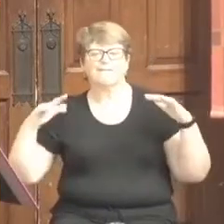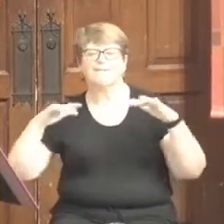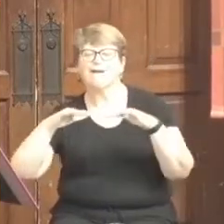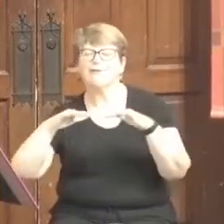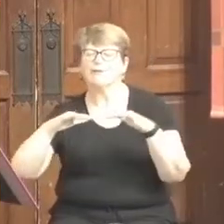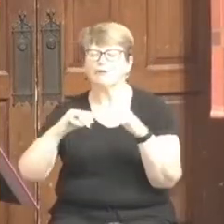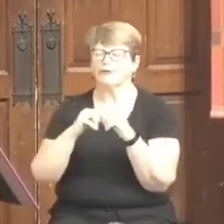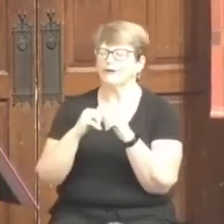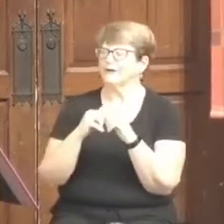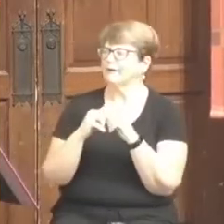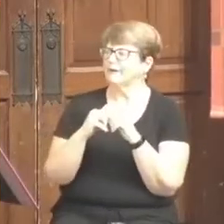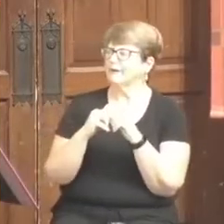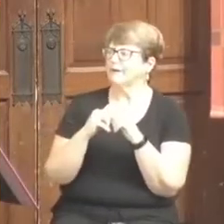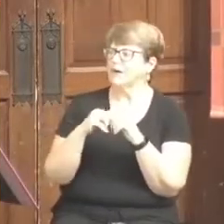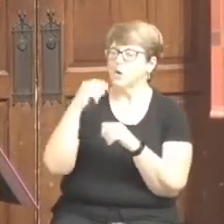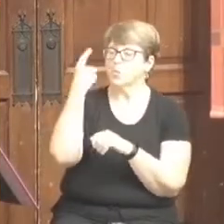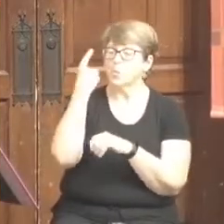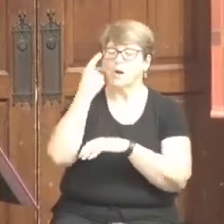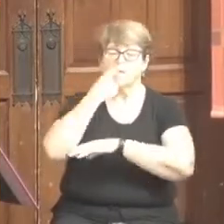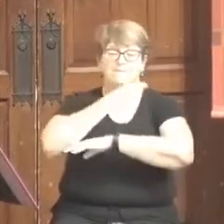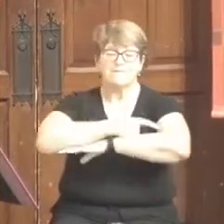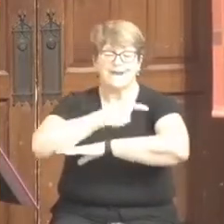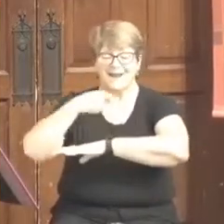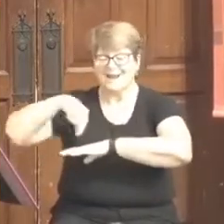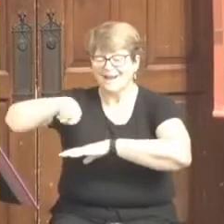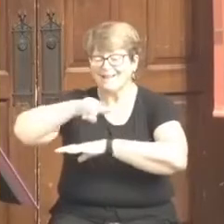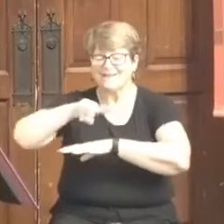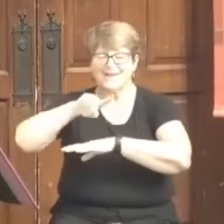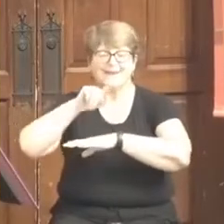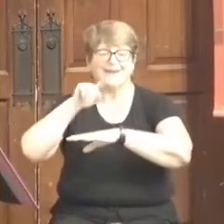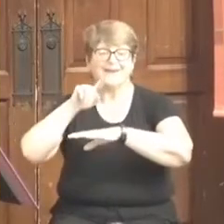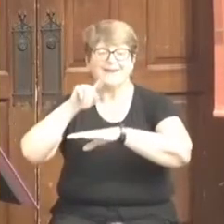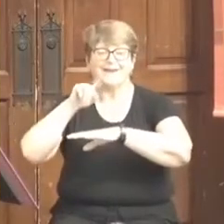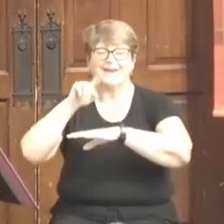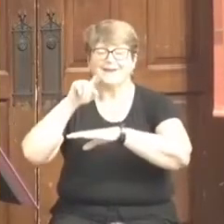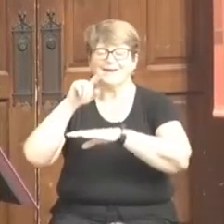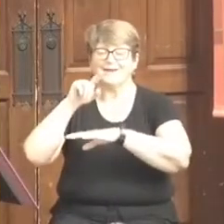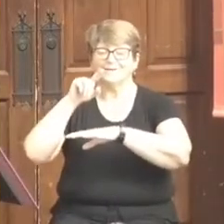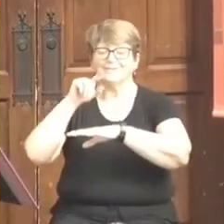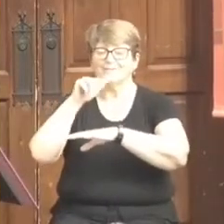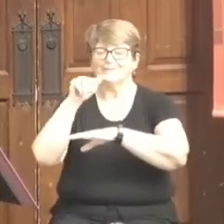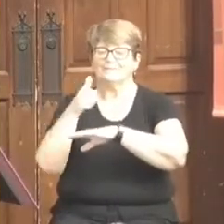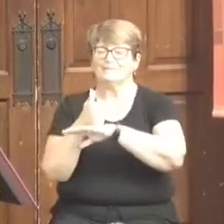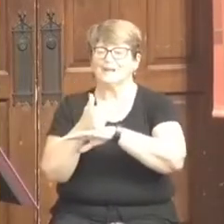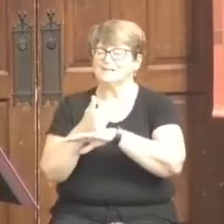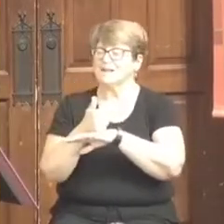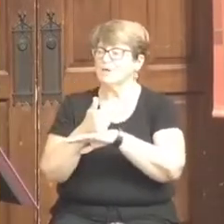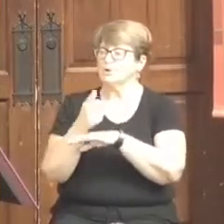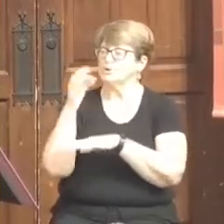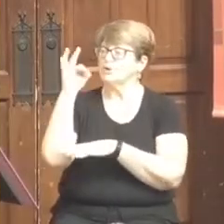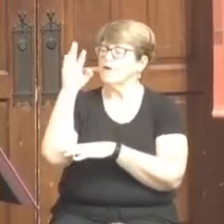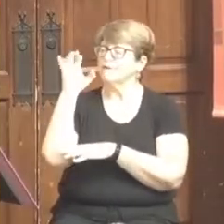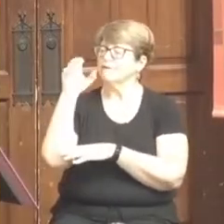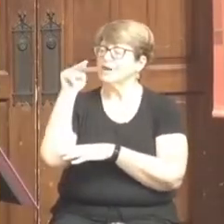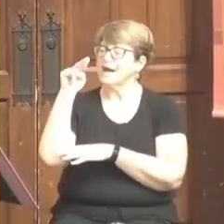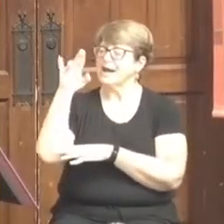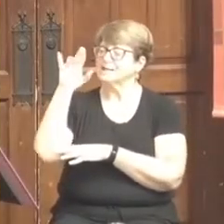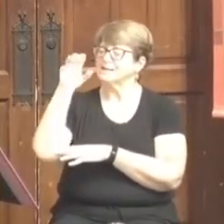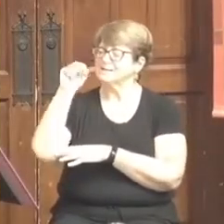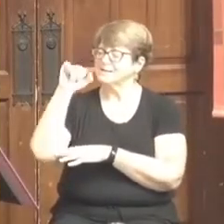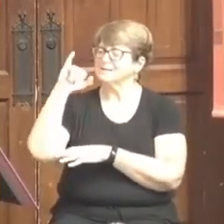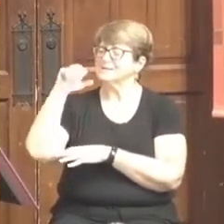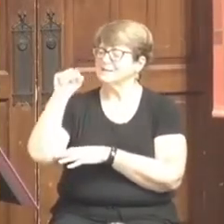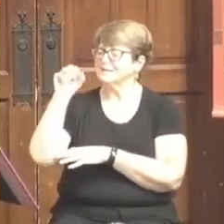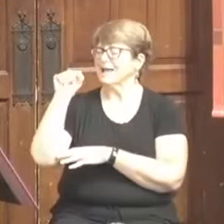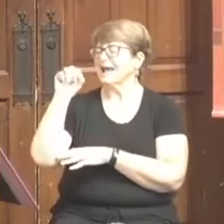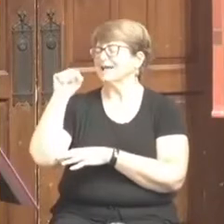one day they ordained Francis Asbury and the next day they